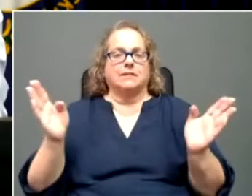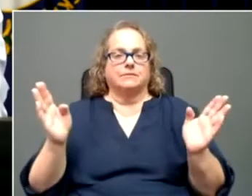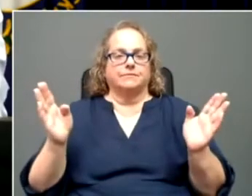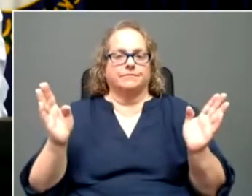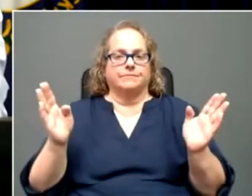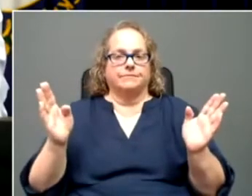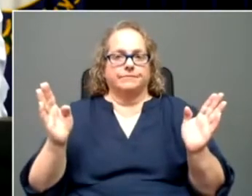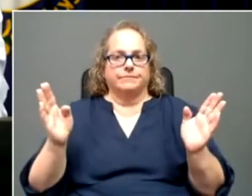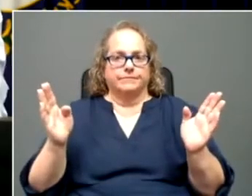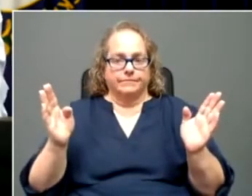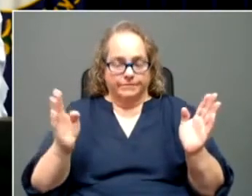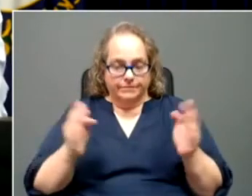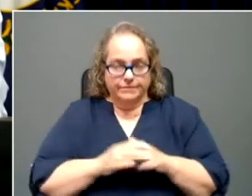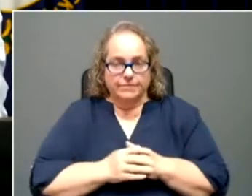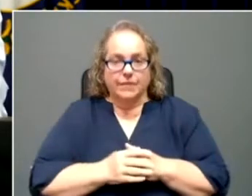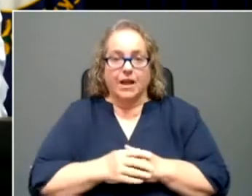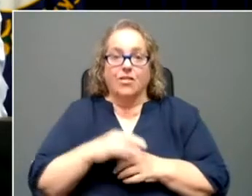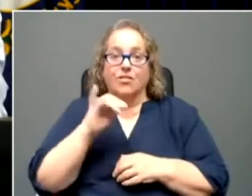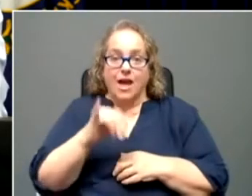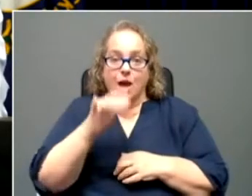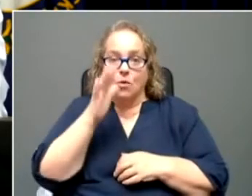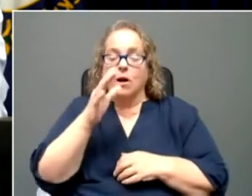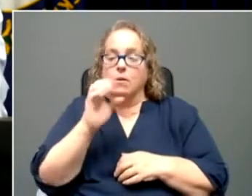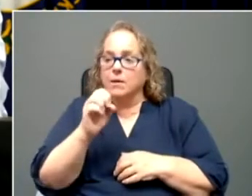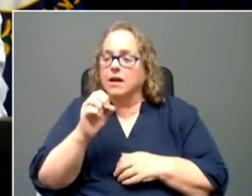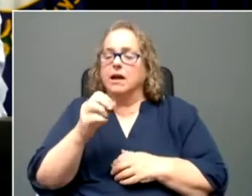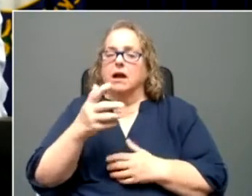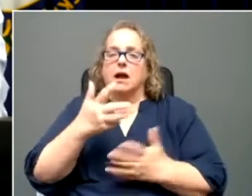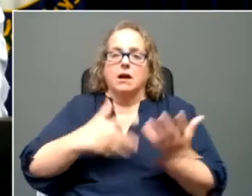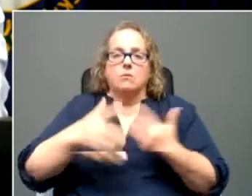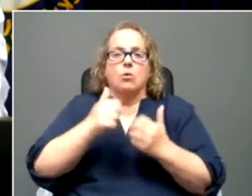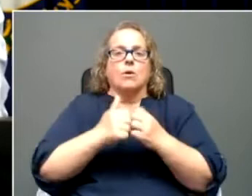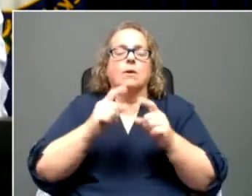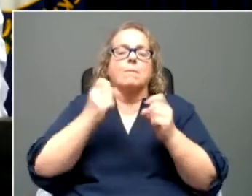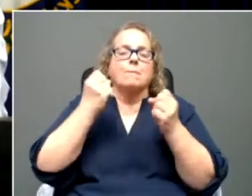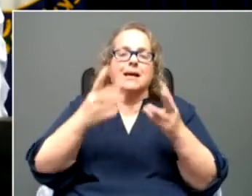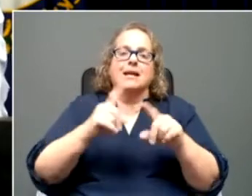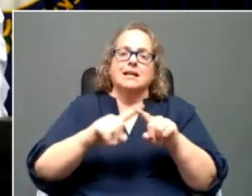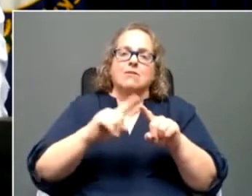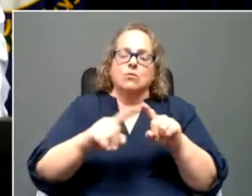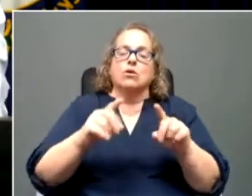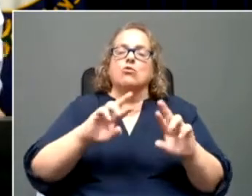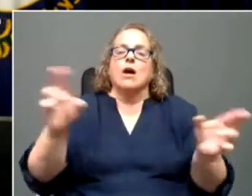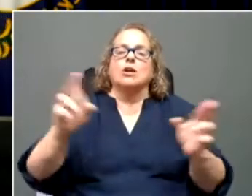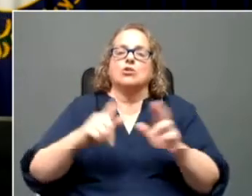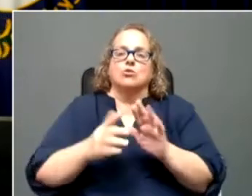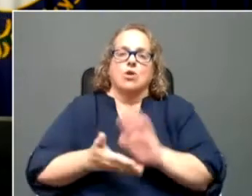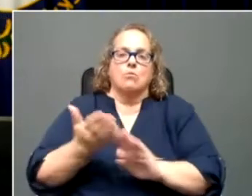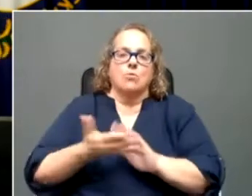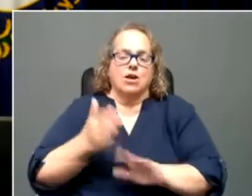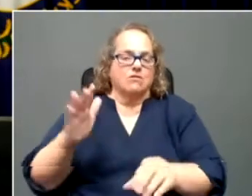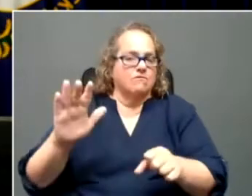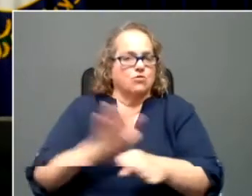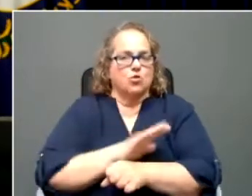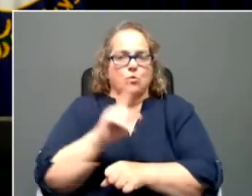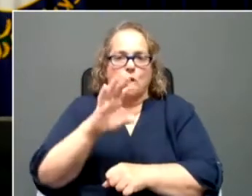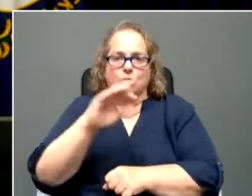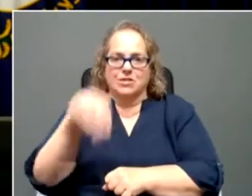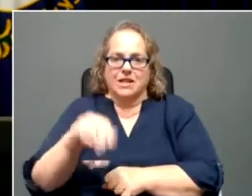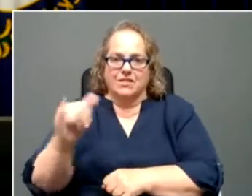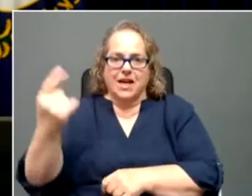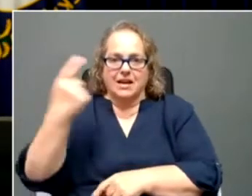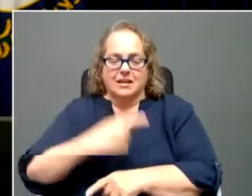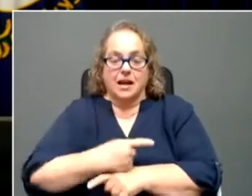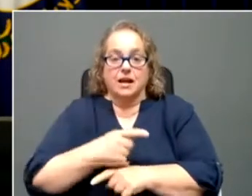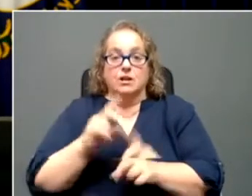that will be among the many venues able to operate at full capacity that day. The Department for aging and independent living